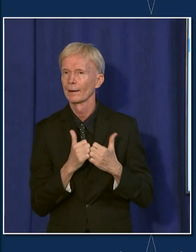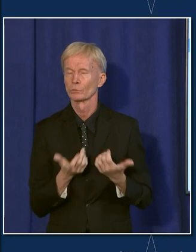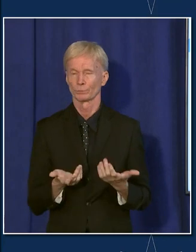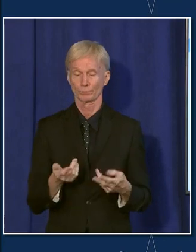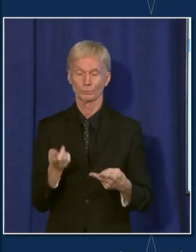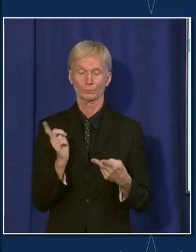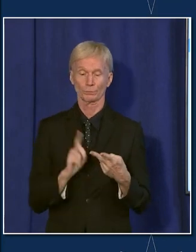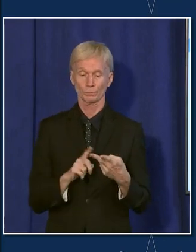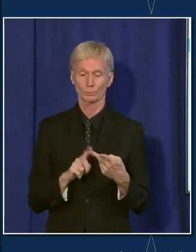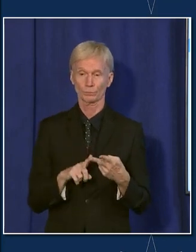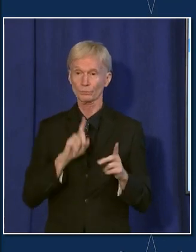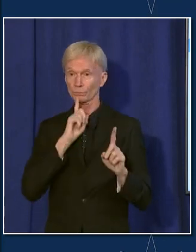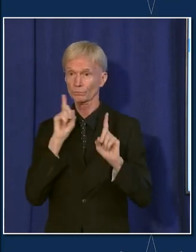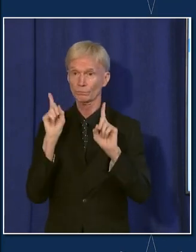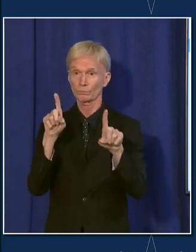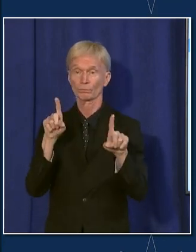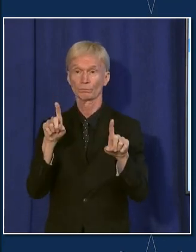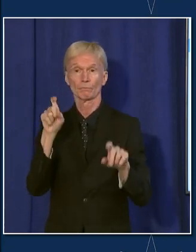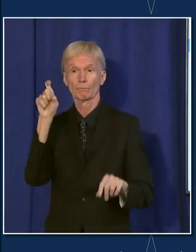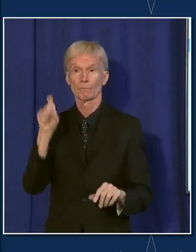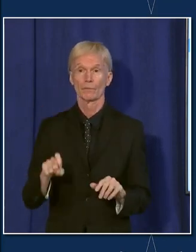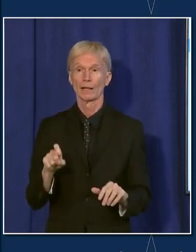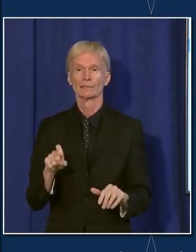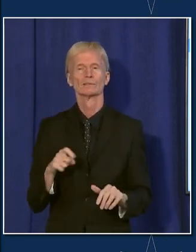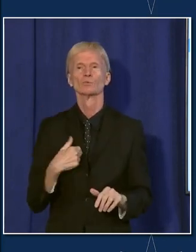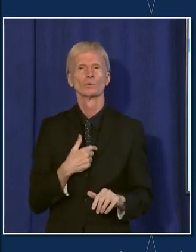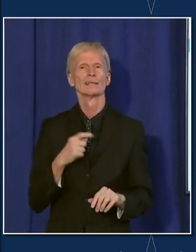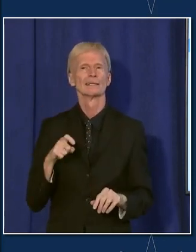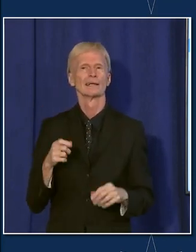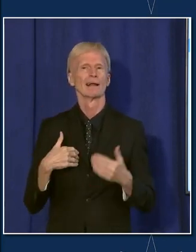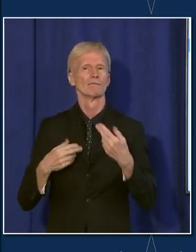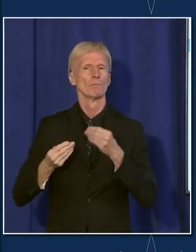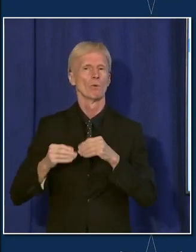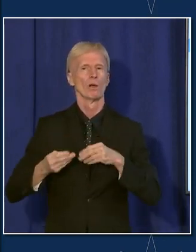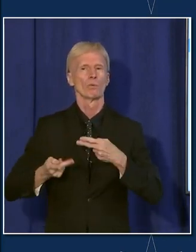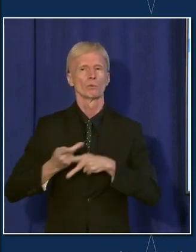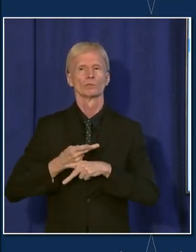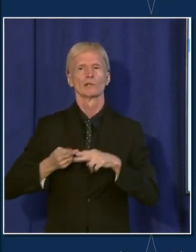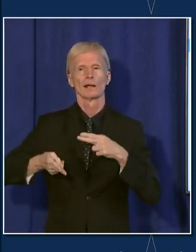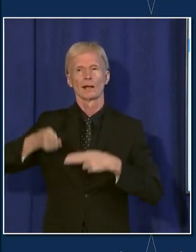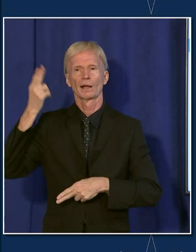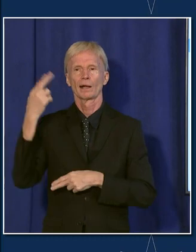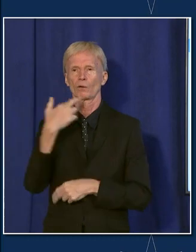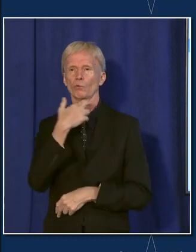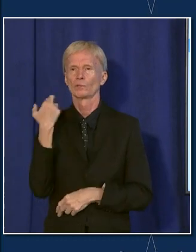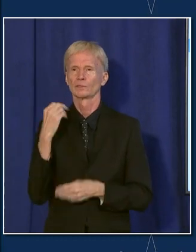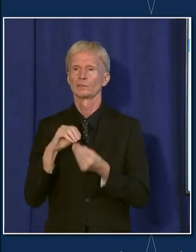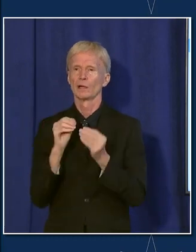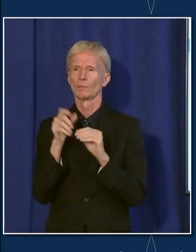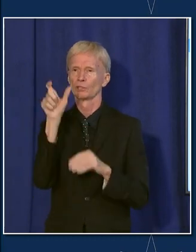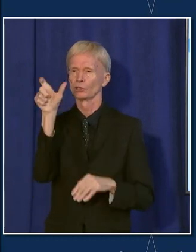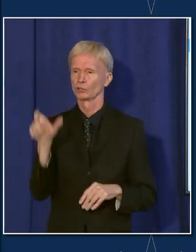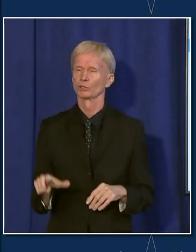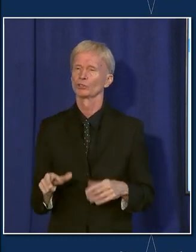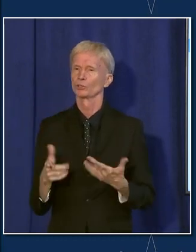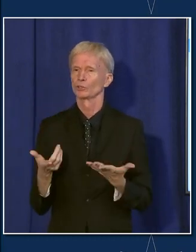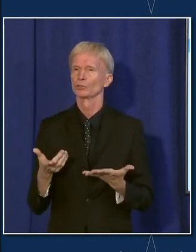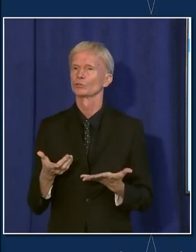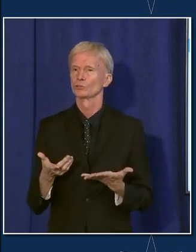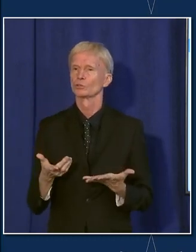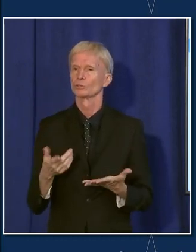also, in a mandate kind of way, we would need to be at a much higher risk, just frankly, recognizing that there are,